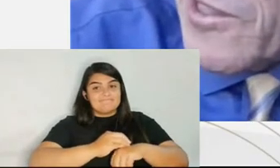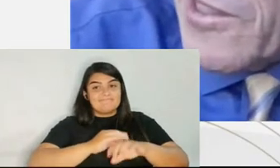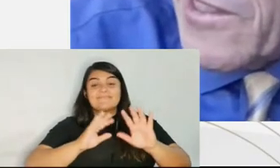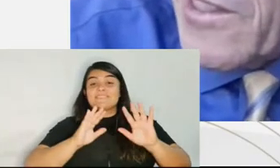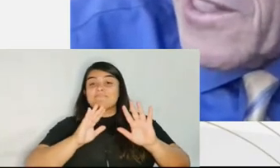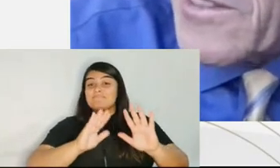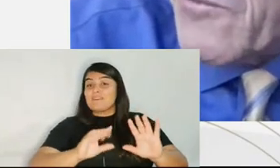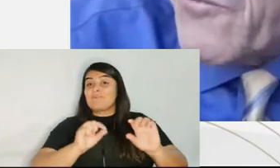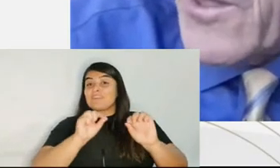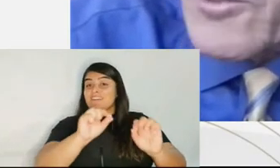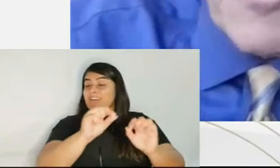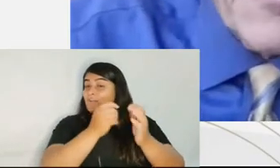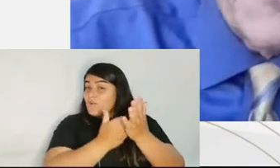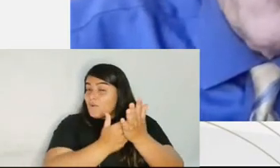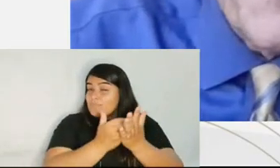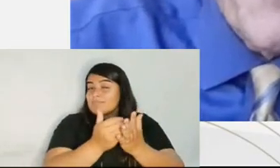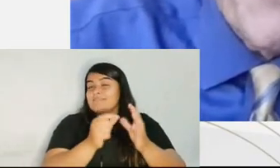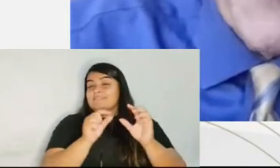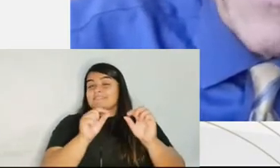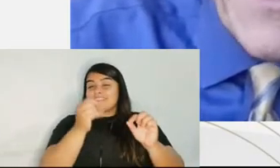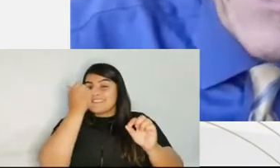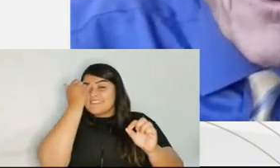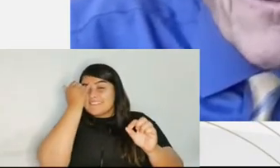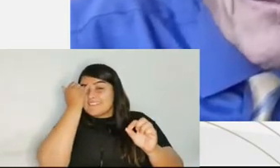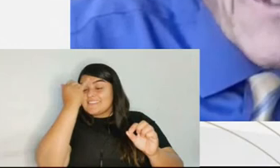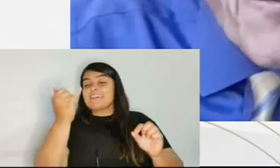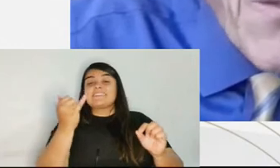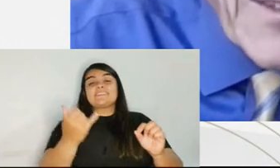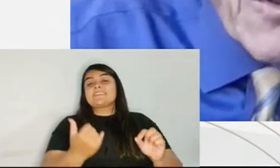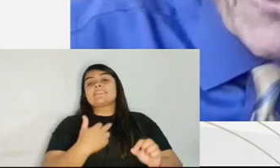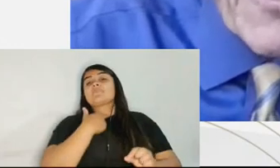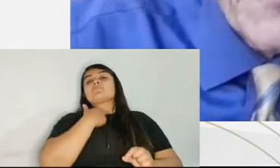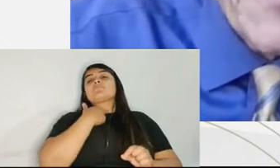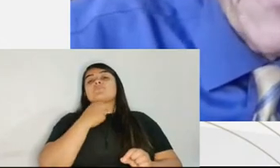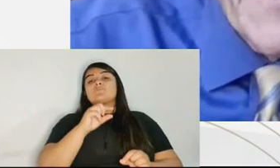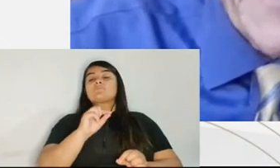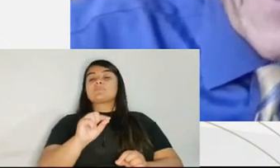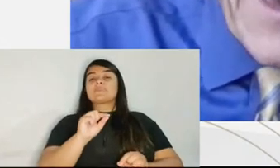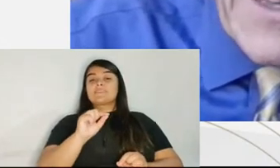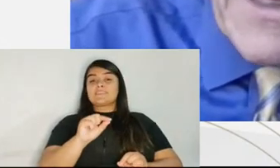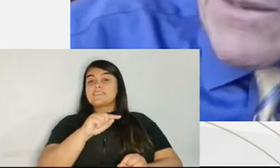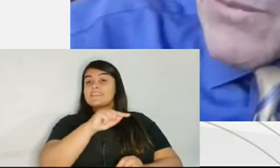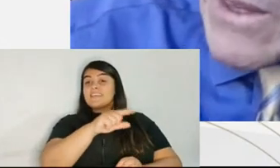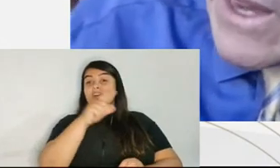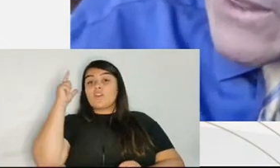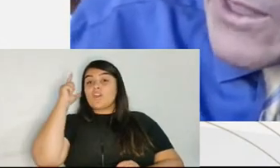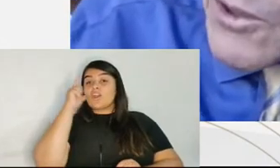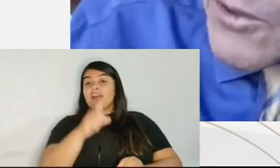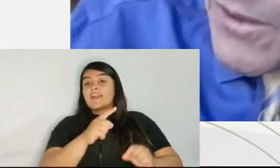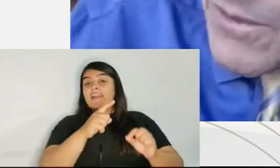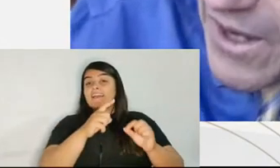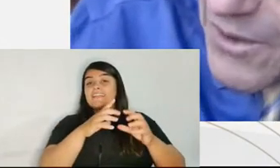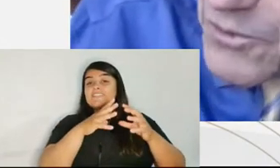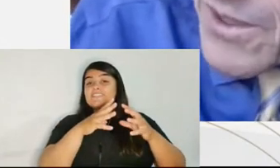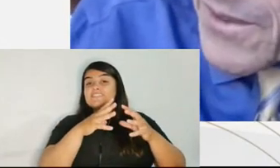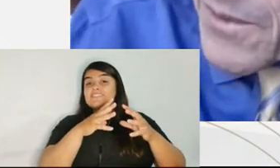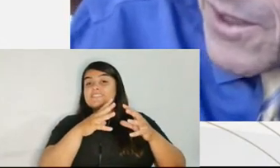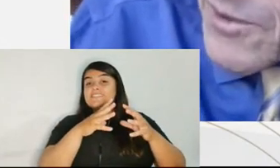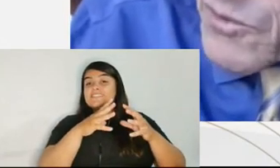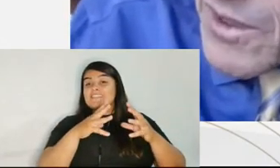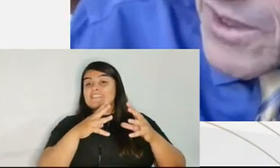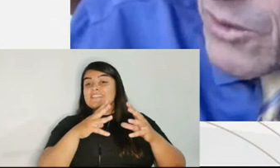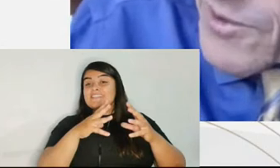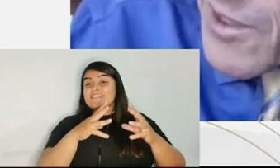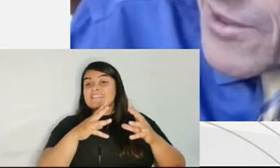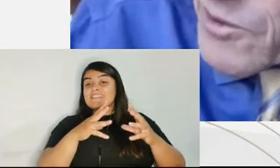is a confession of guilt. That's from the defense lawyers saying that. And here, on the other side